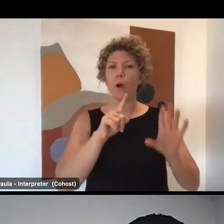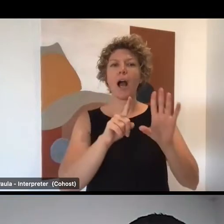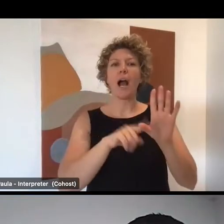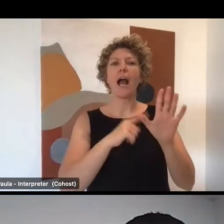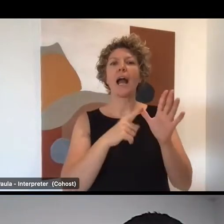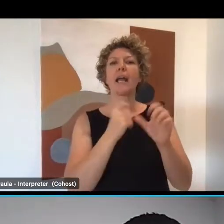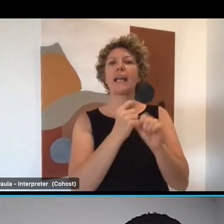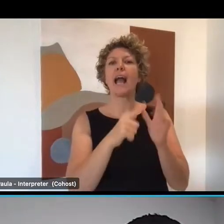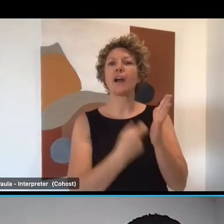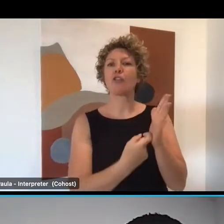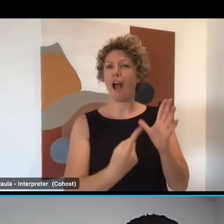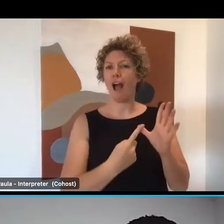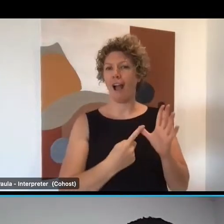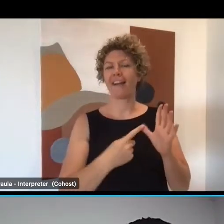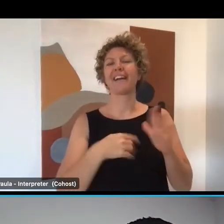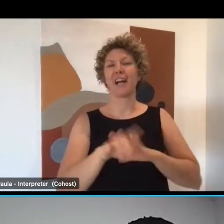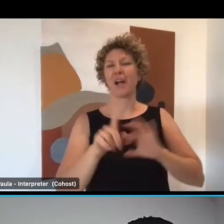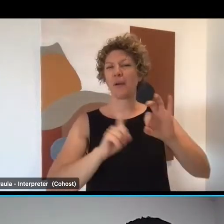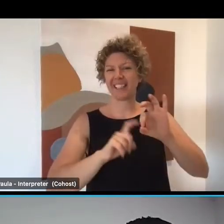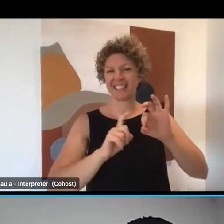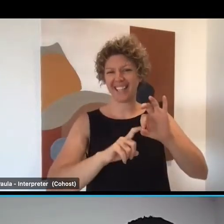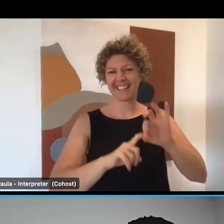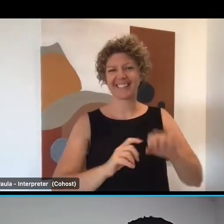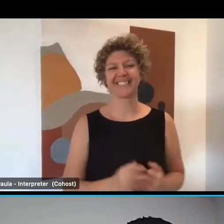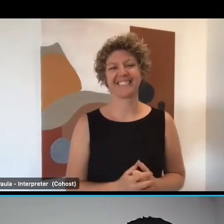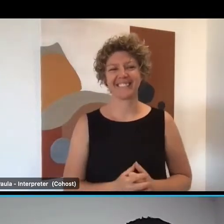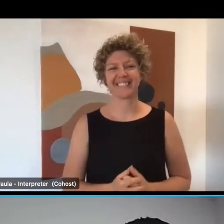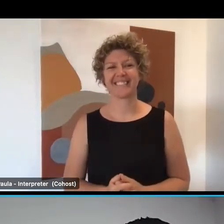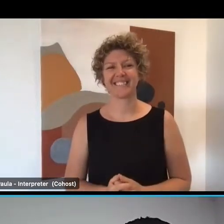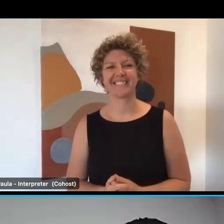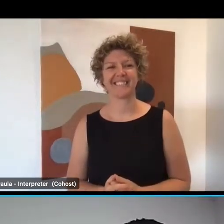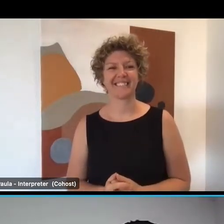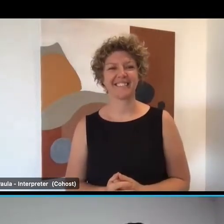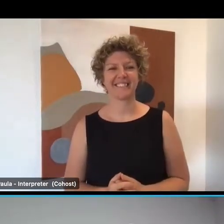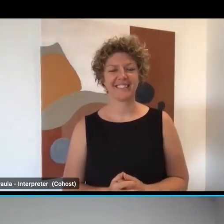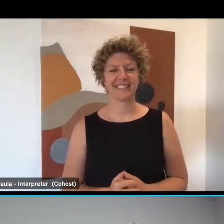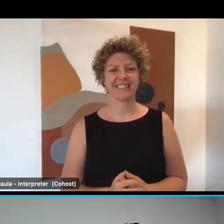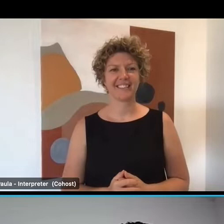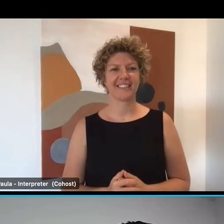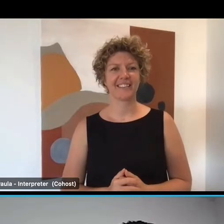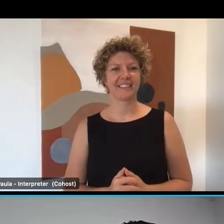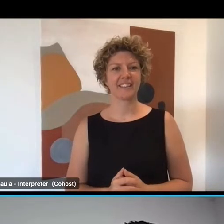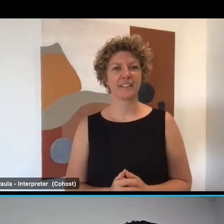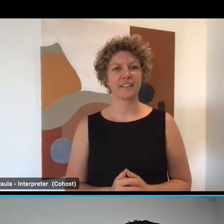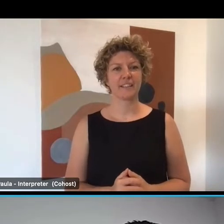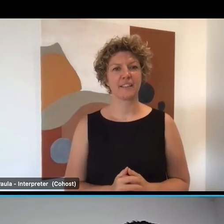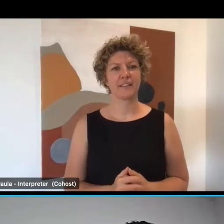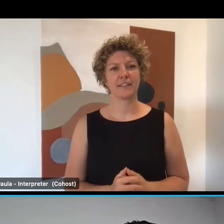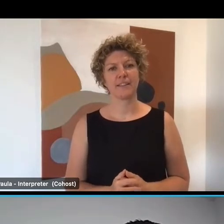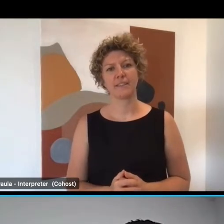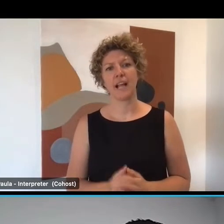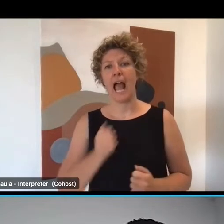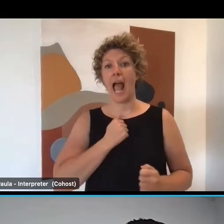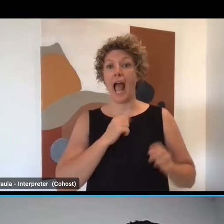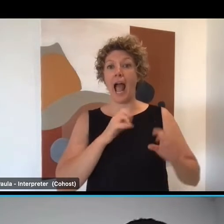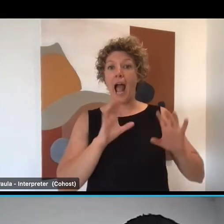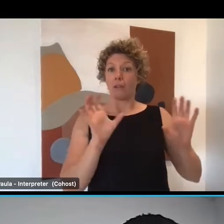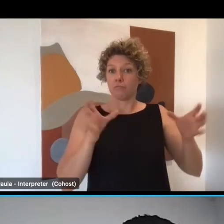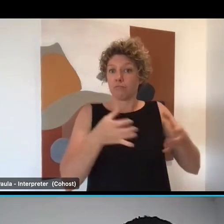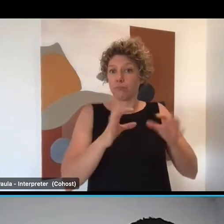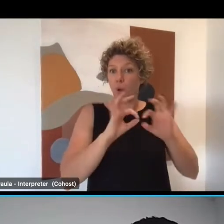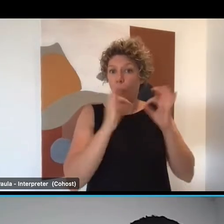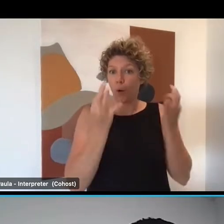home to sunny Queenslanders like myself. David we just move on to the next slide. David That's our consortia. David We're